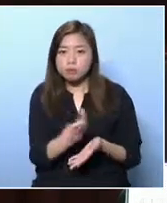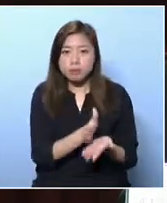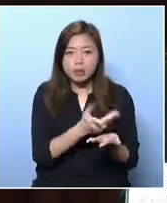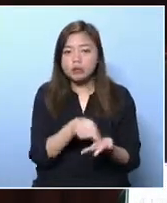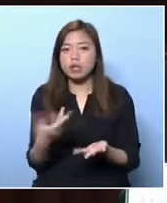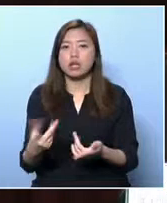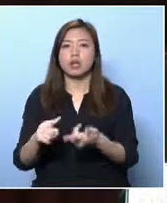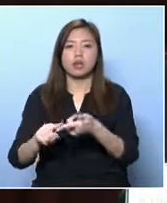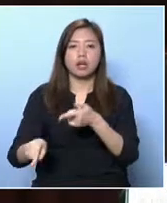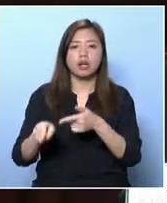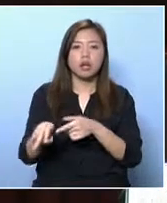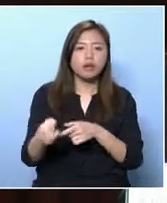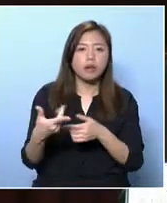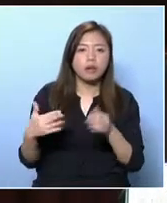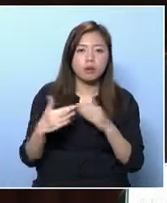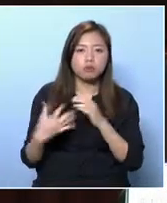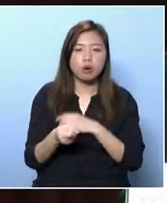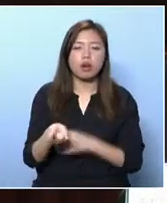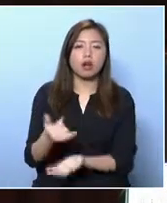the Undersecretary Mr. Chui here.